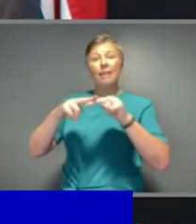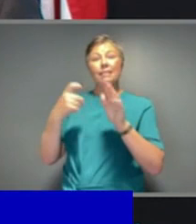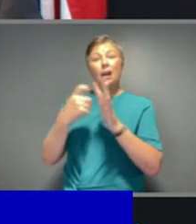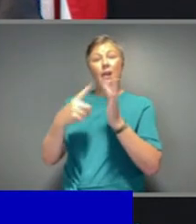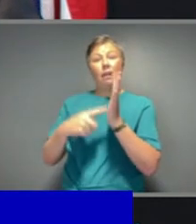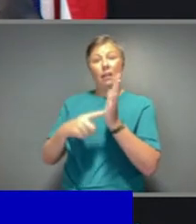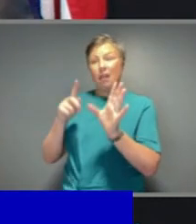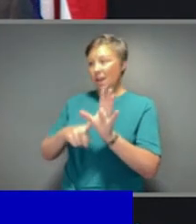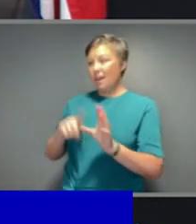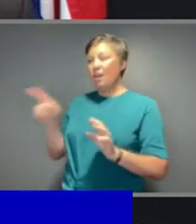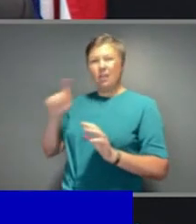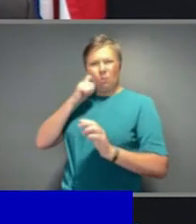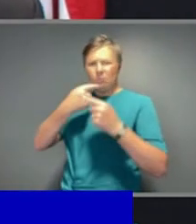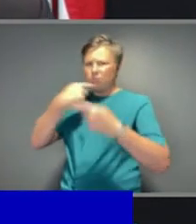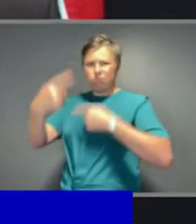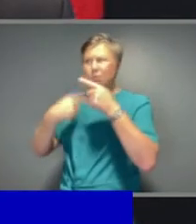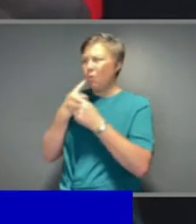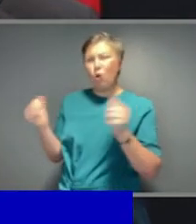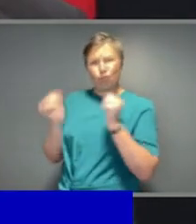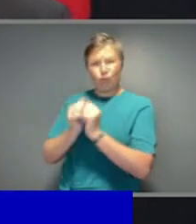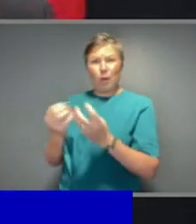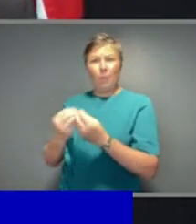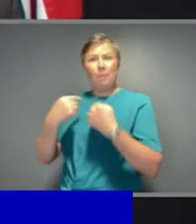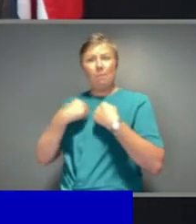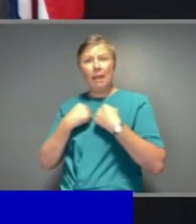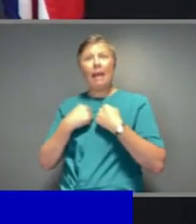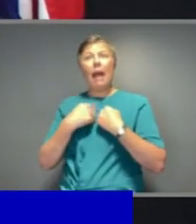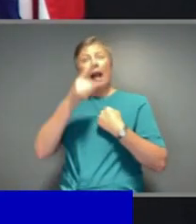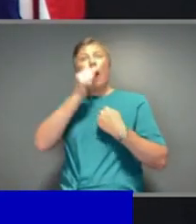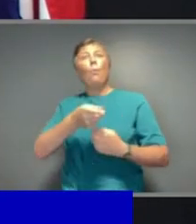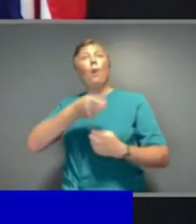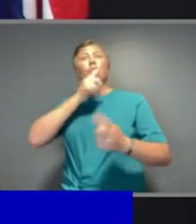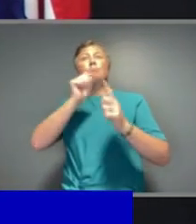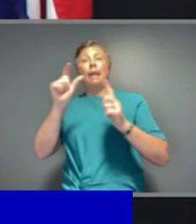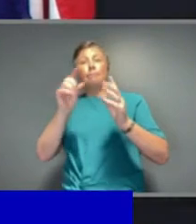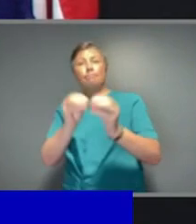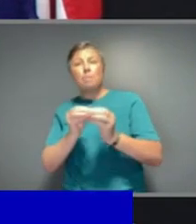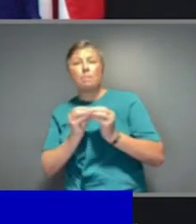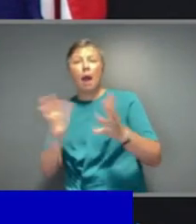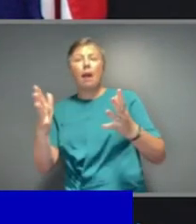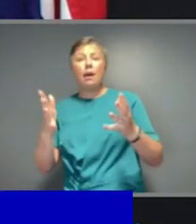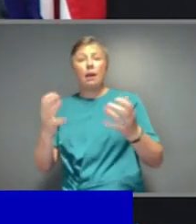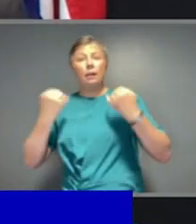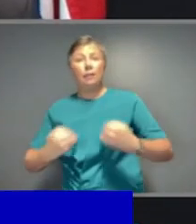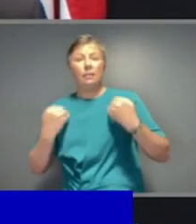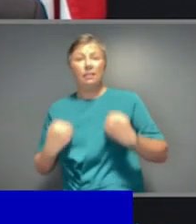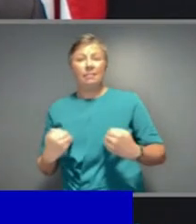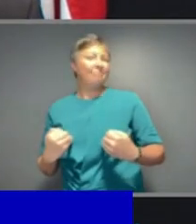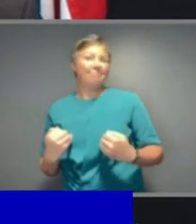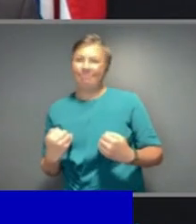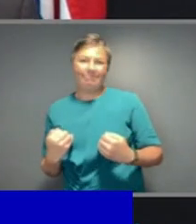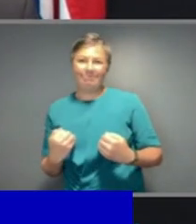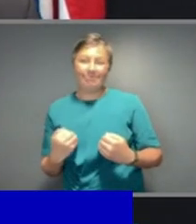McVernon, to eliminate viruses viruses around the world. But you can get to a point where you live with them.